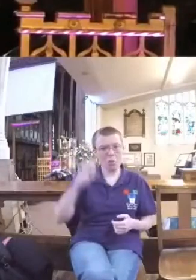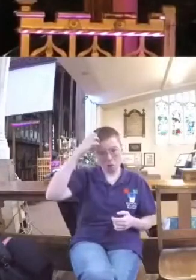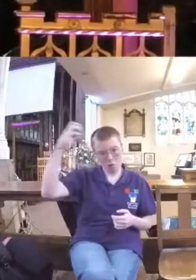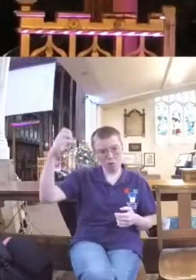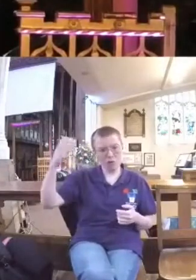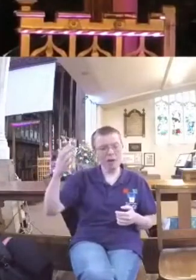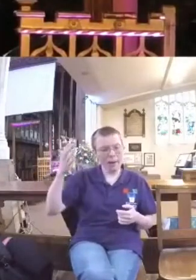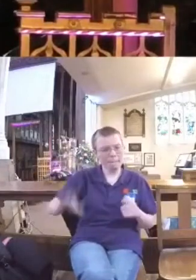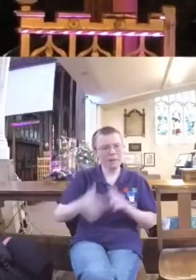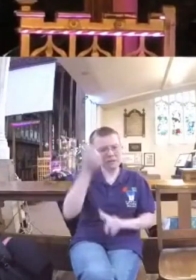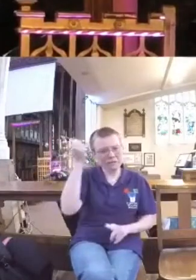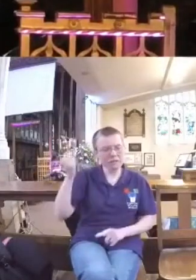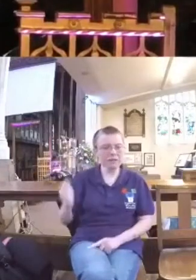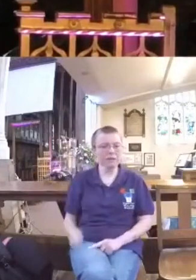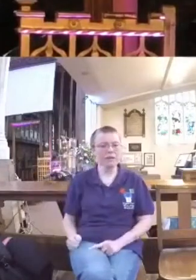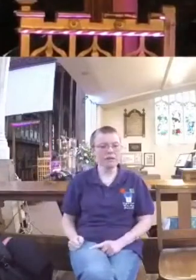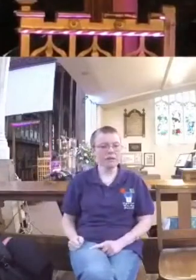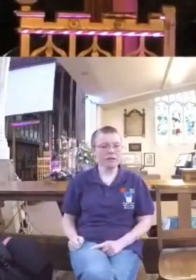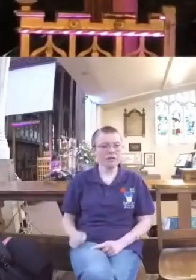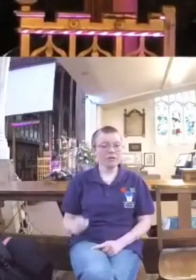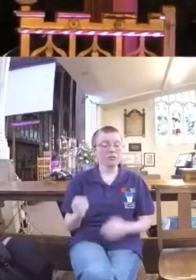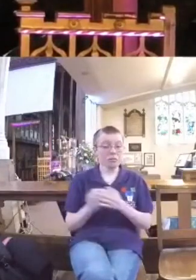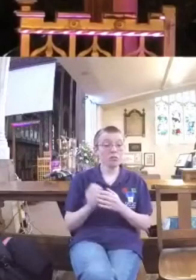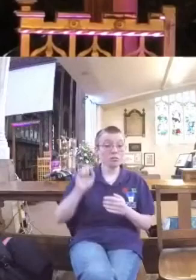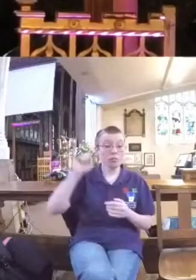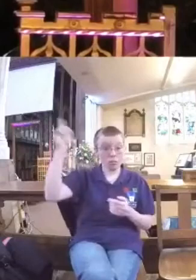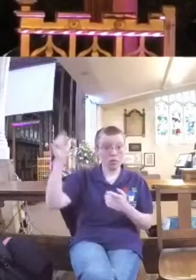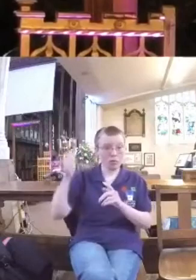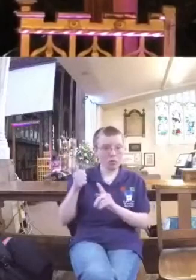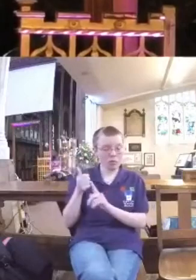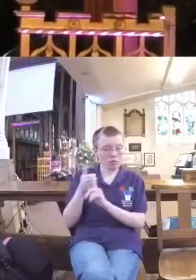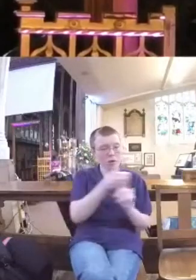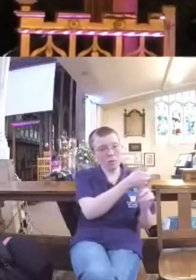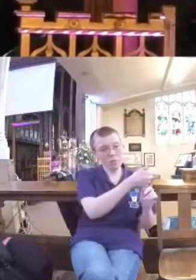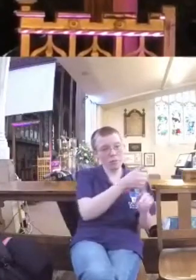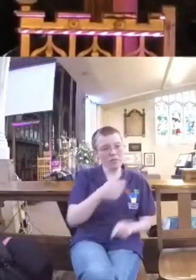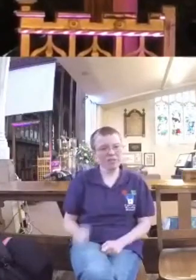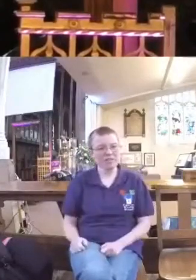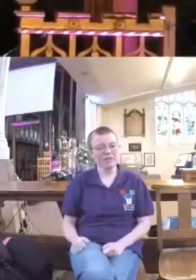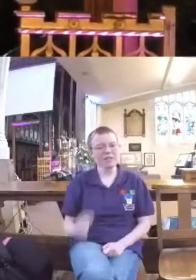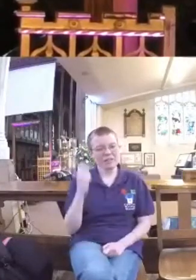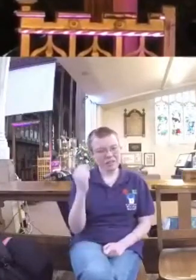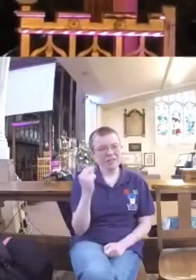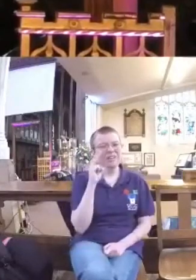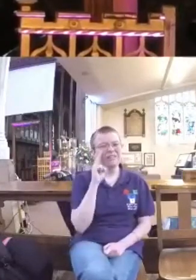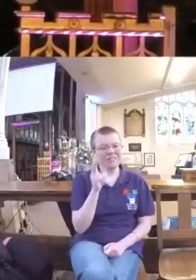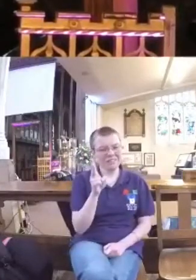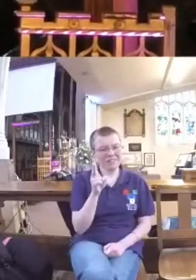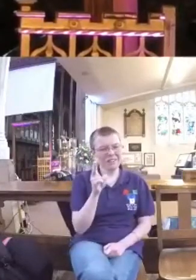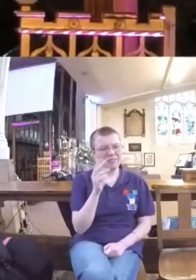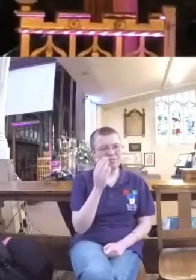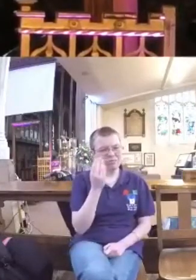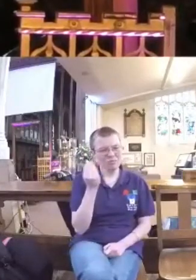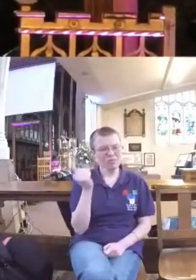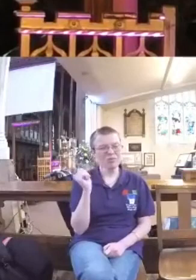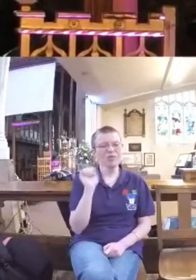blessing. You will have heard some of his accomplishments in the reading that Priscilla just read. And you can still see some of